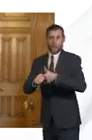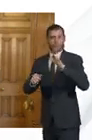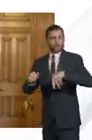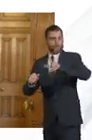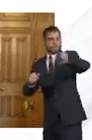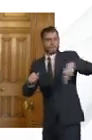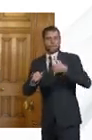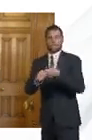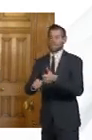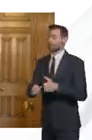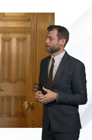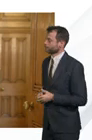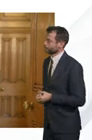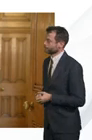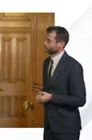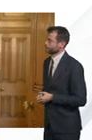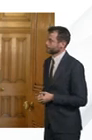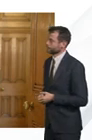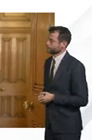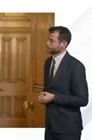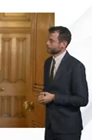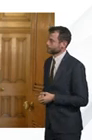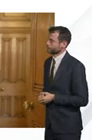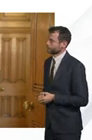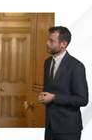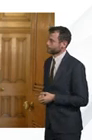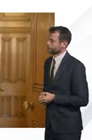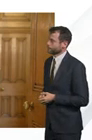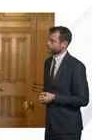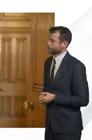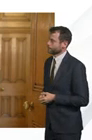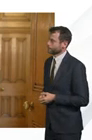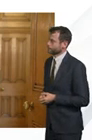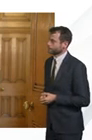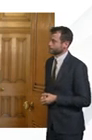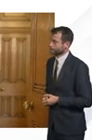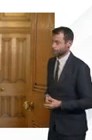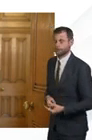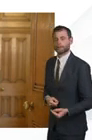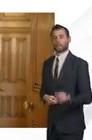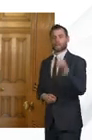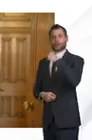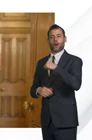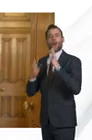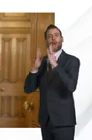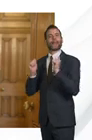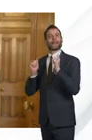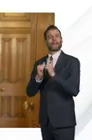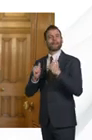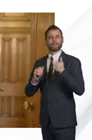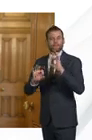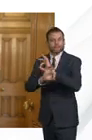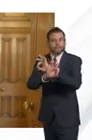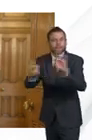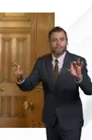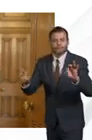I can also announce that the call we made at the weekend for people to